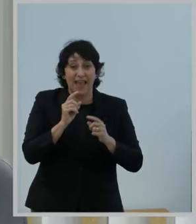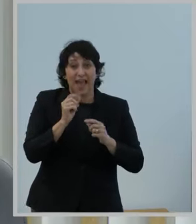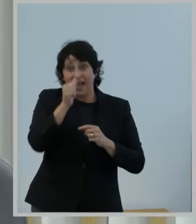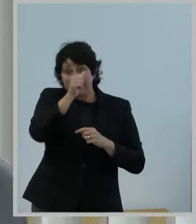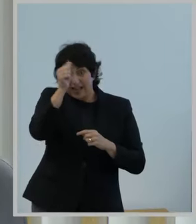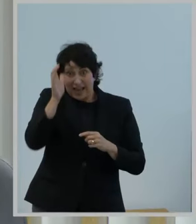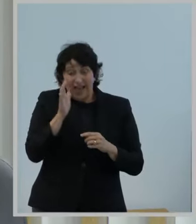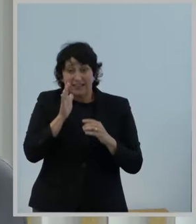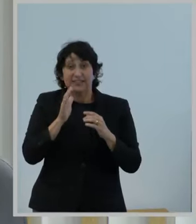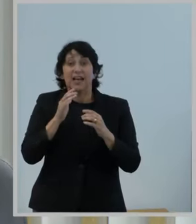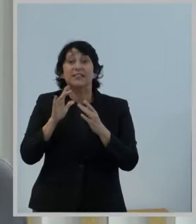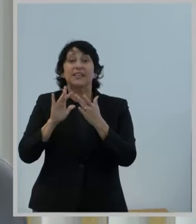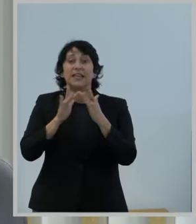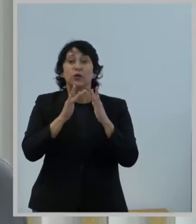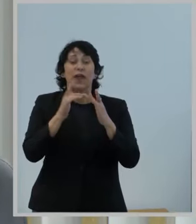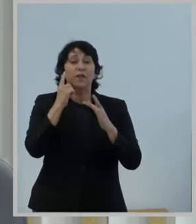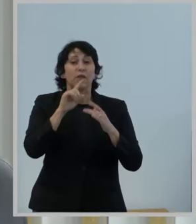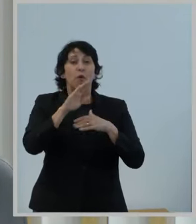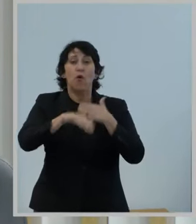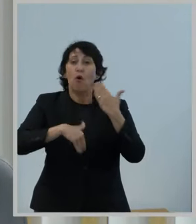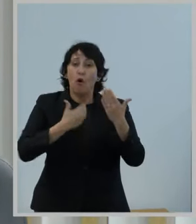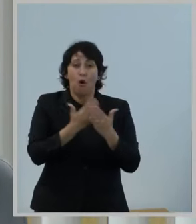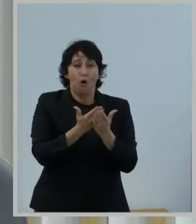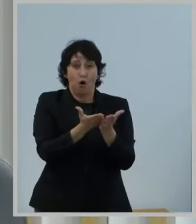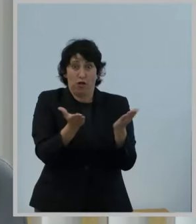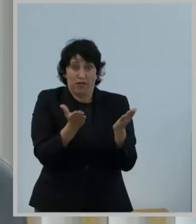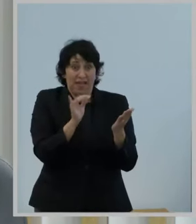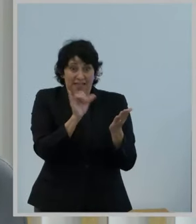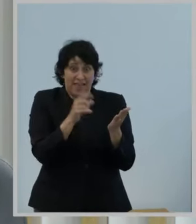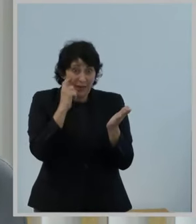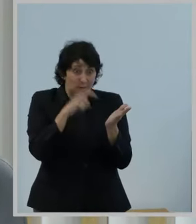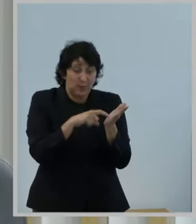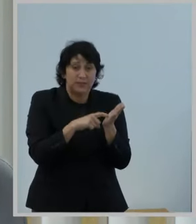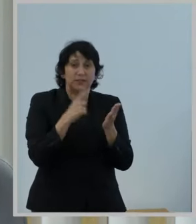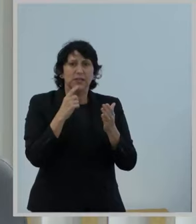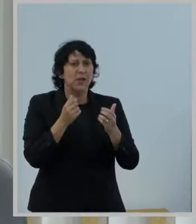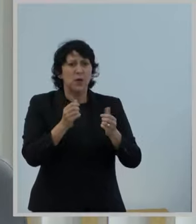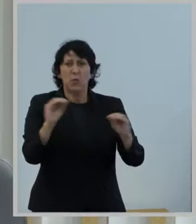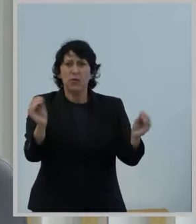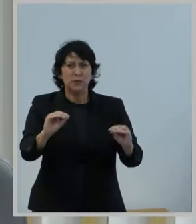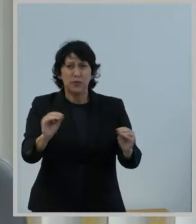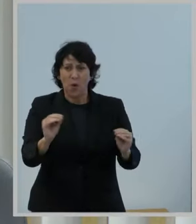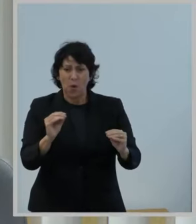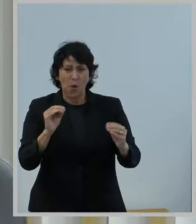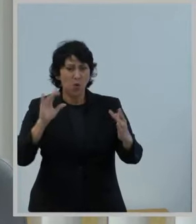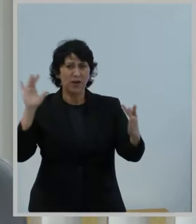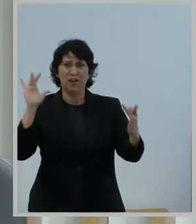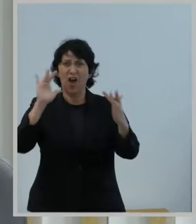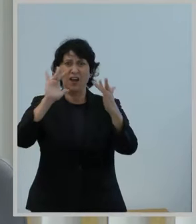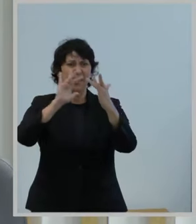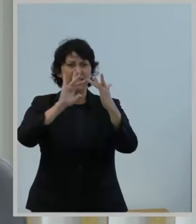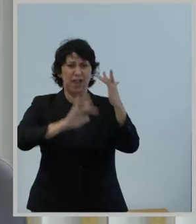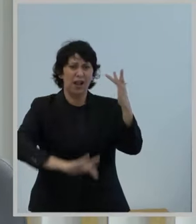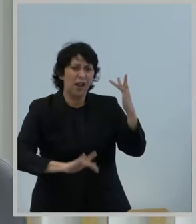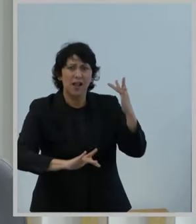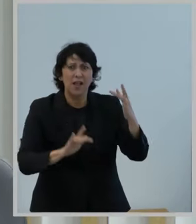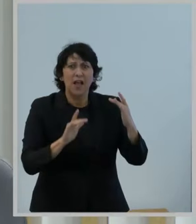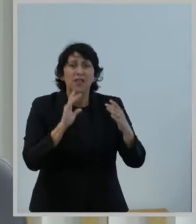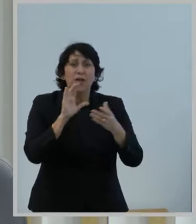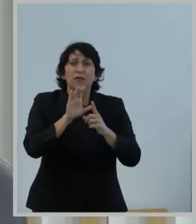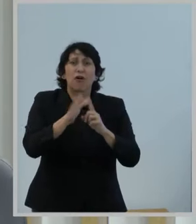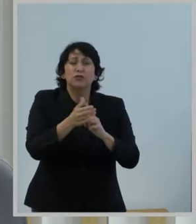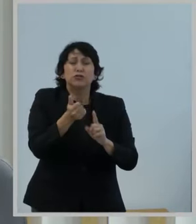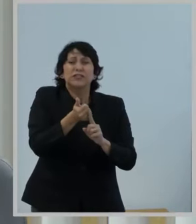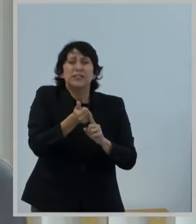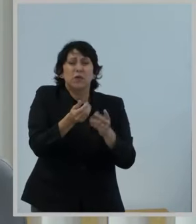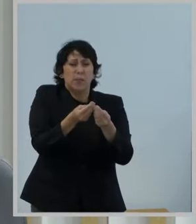for All Plan notes, without reliable, affordable, high-speed connectivity, this rich culture is in danger of being lost.